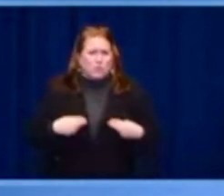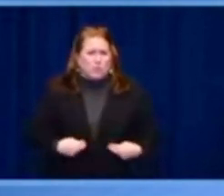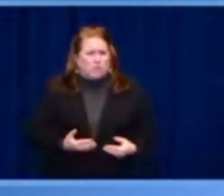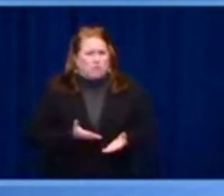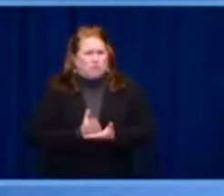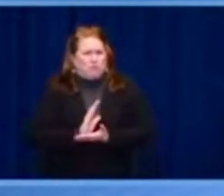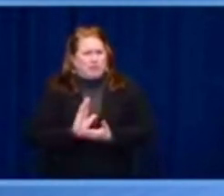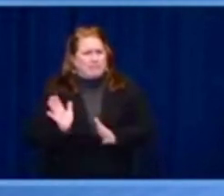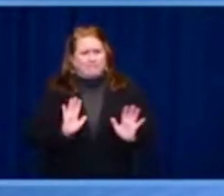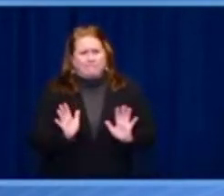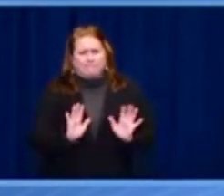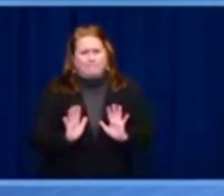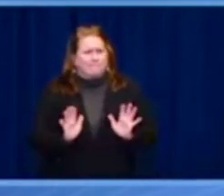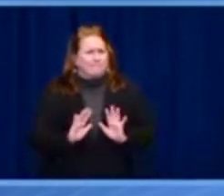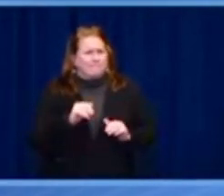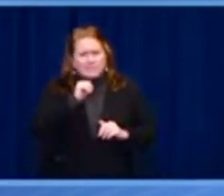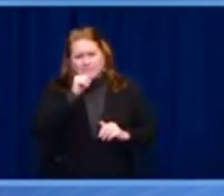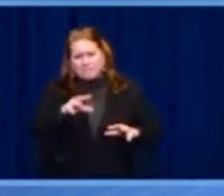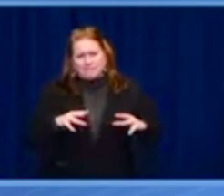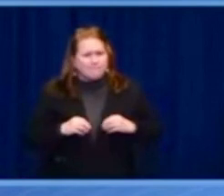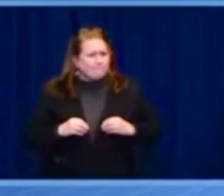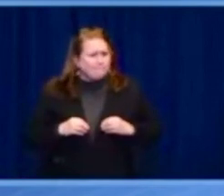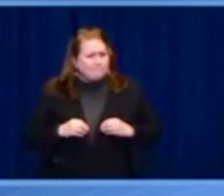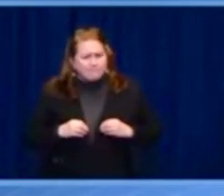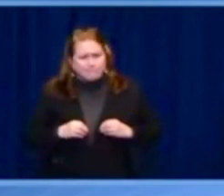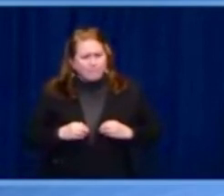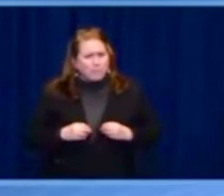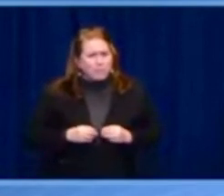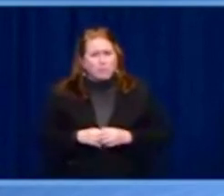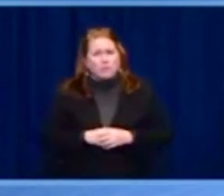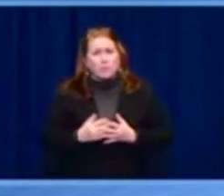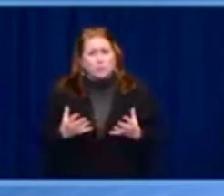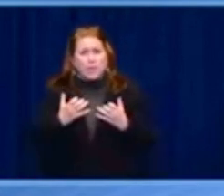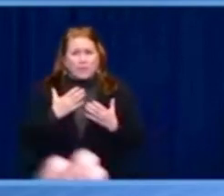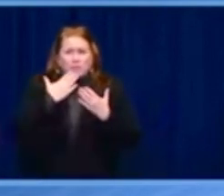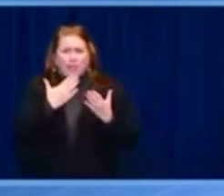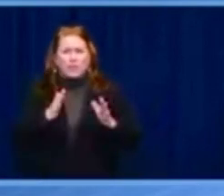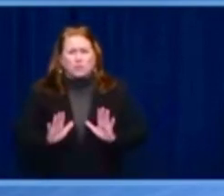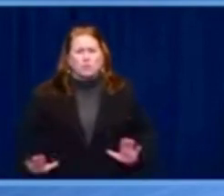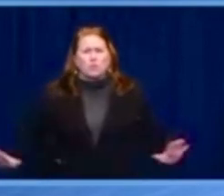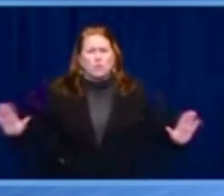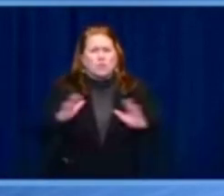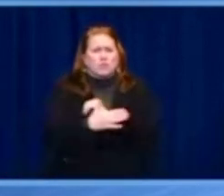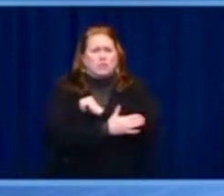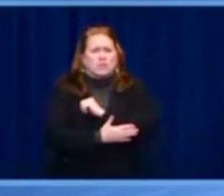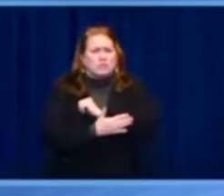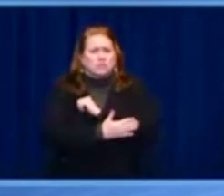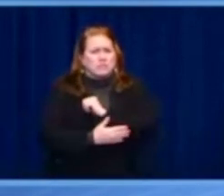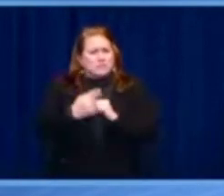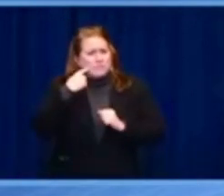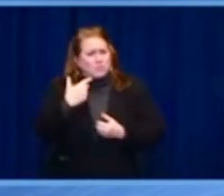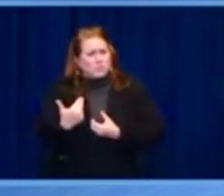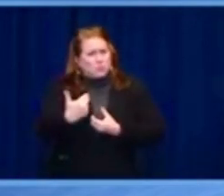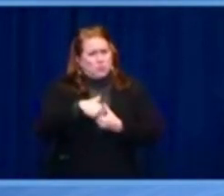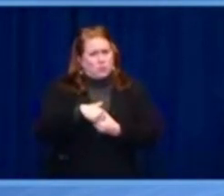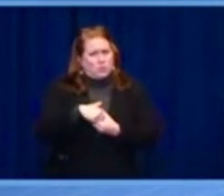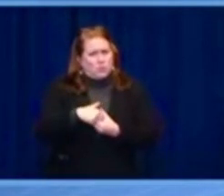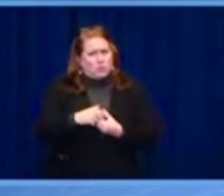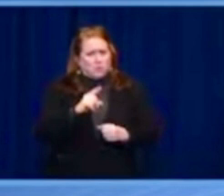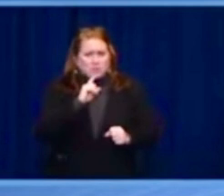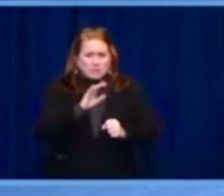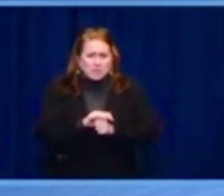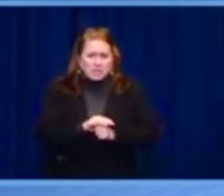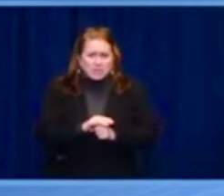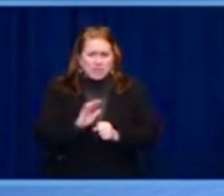line with our values, our values. And as you can probably tell, strengthening democracy is a subject about which I'm